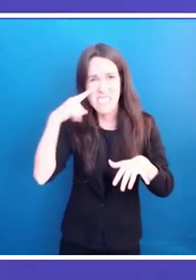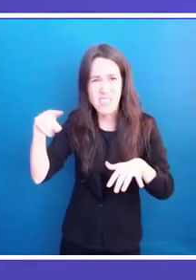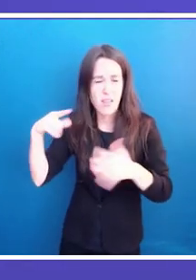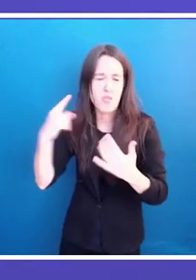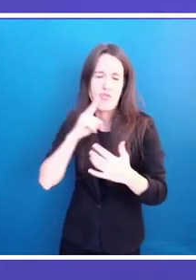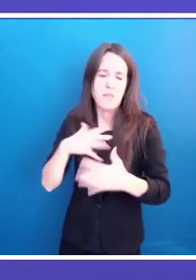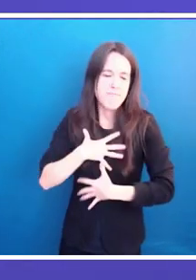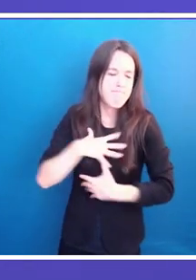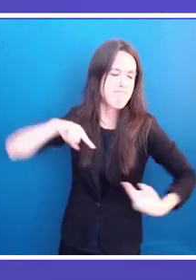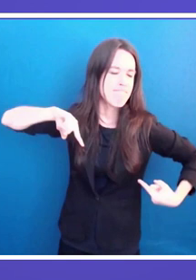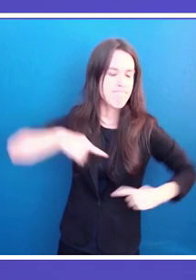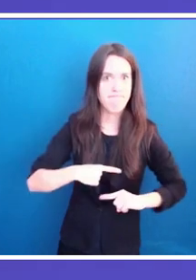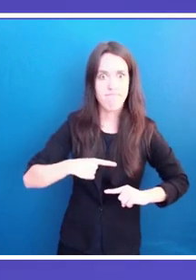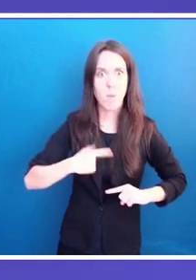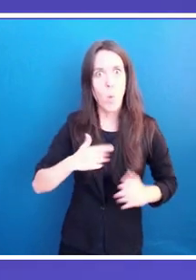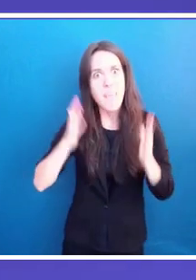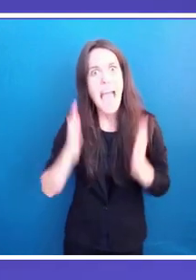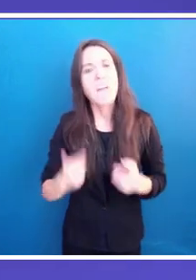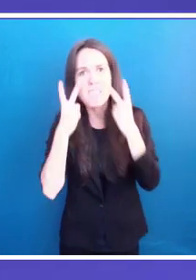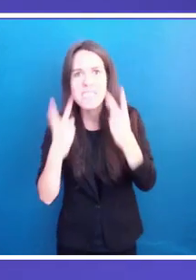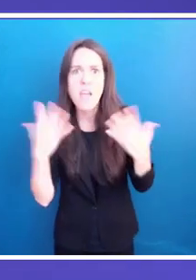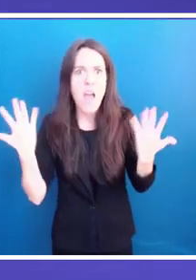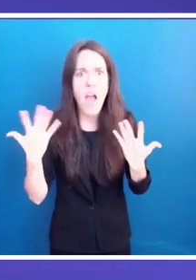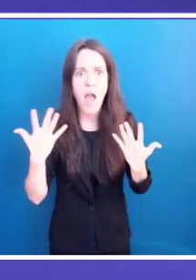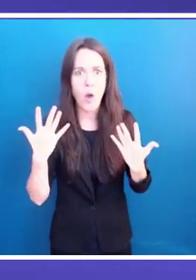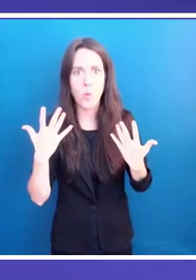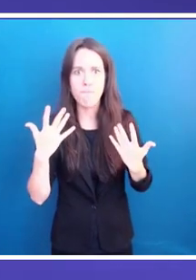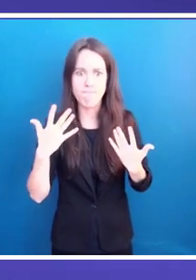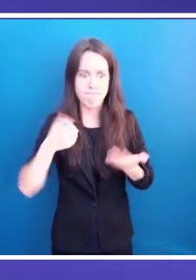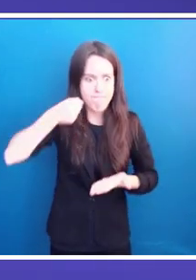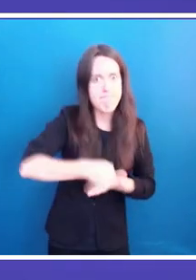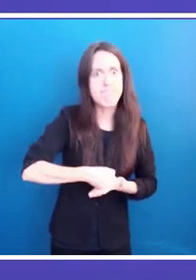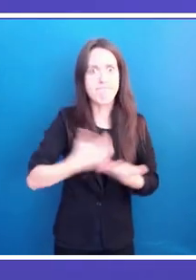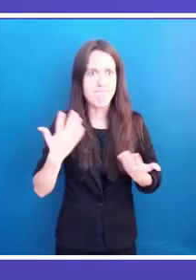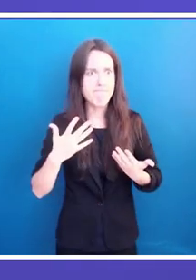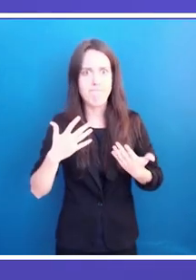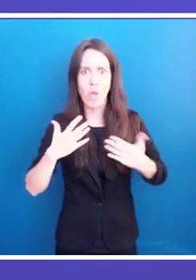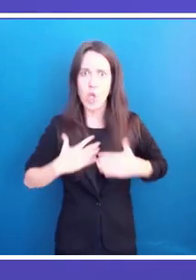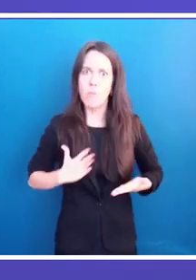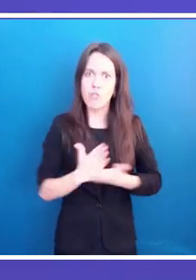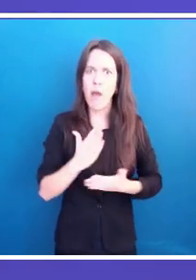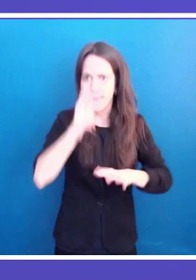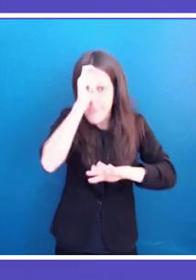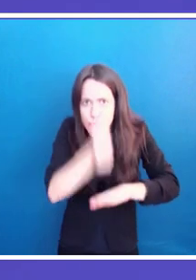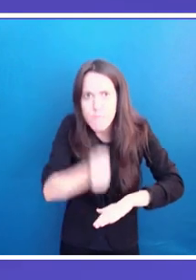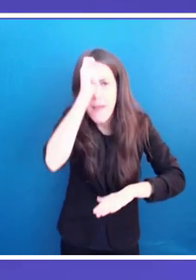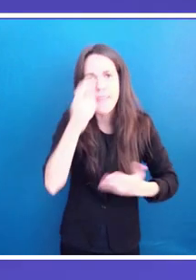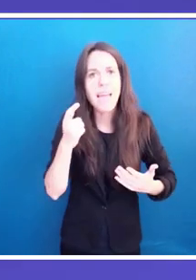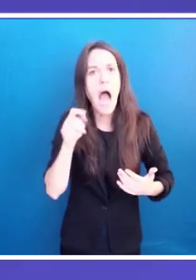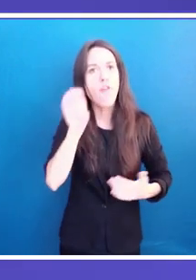all these challenges. In this sense, the regional and local assemblies of the Mediterranean,